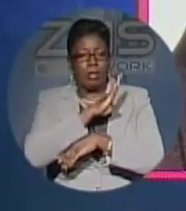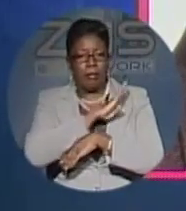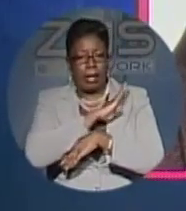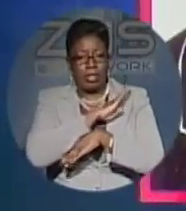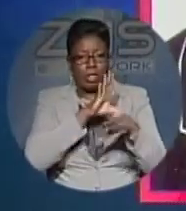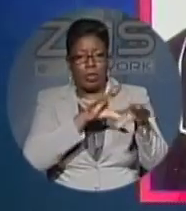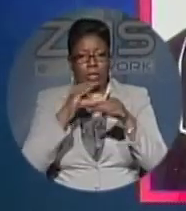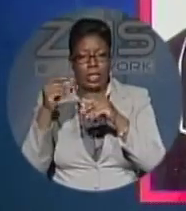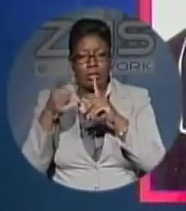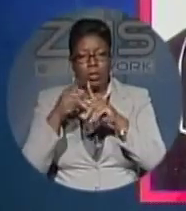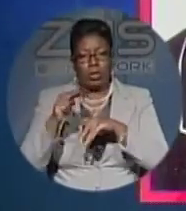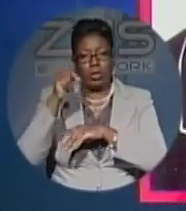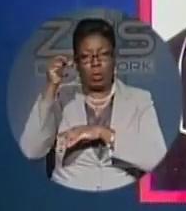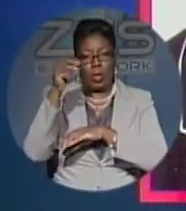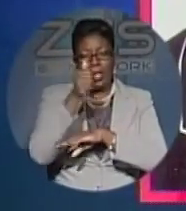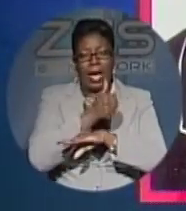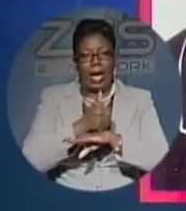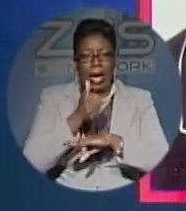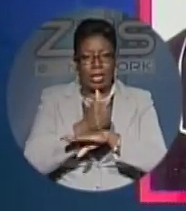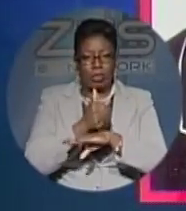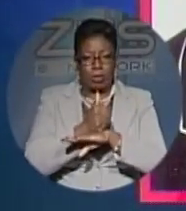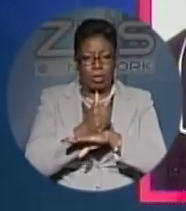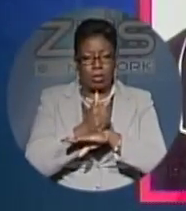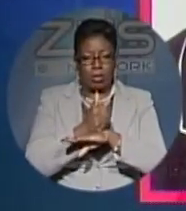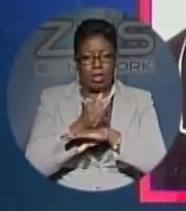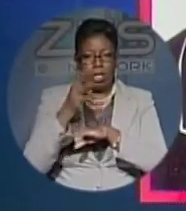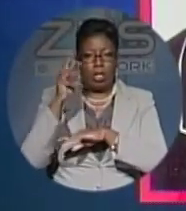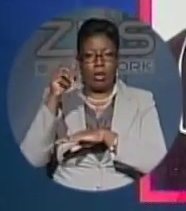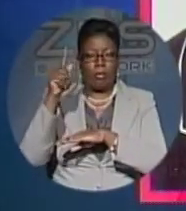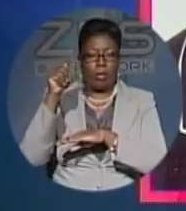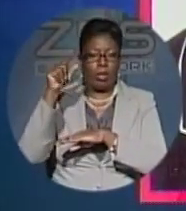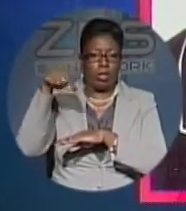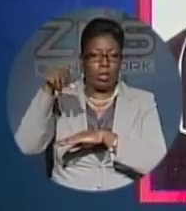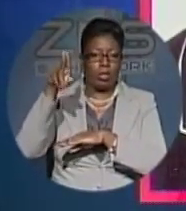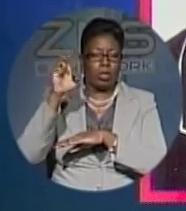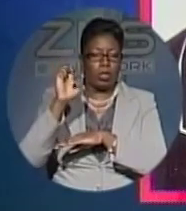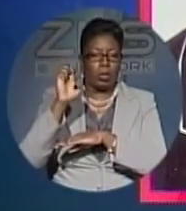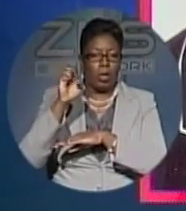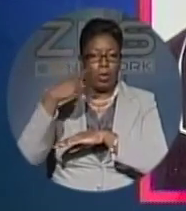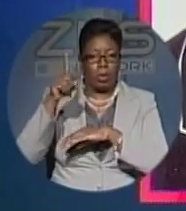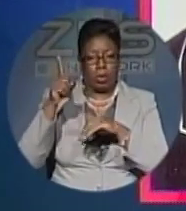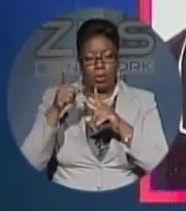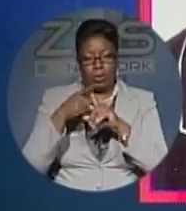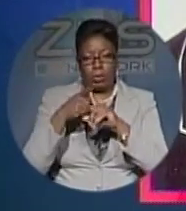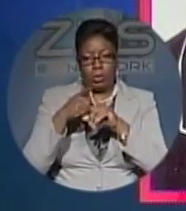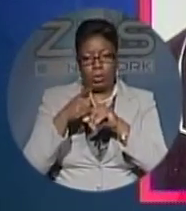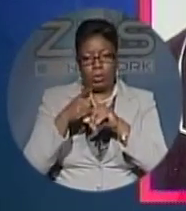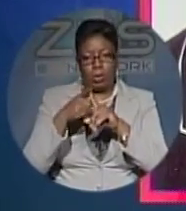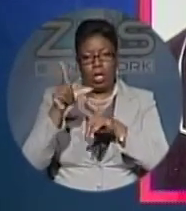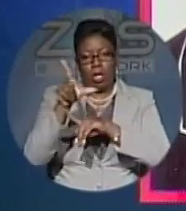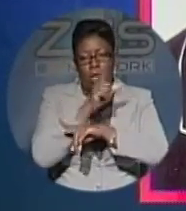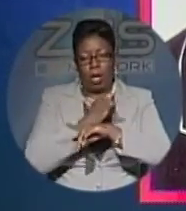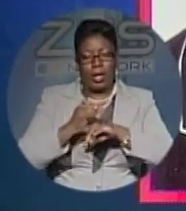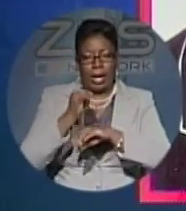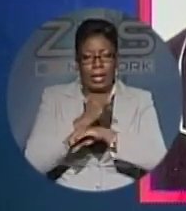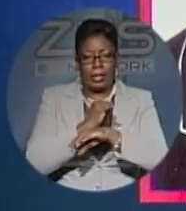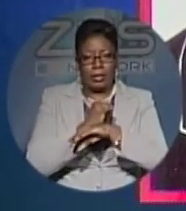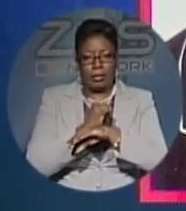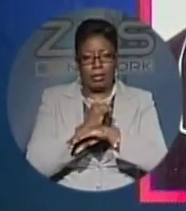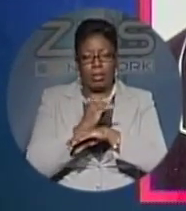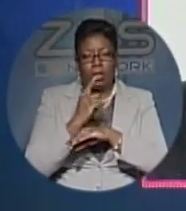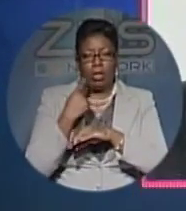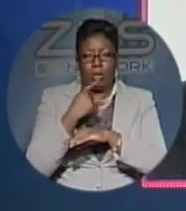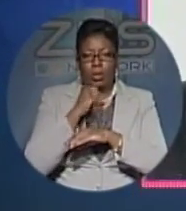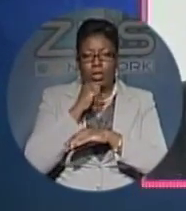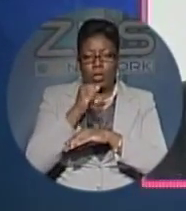Andros seat. And it has been confirmed that Montague's Loretta Butler Turner will run in Long Island. As for who will not be running this